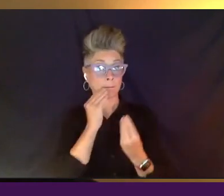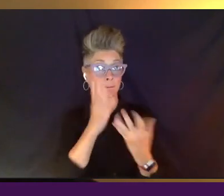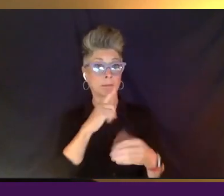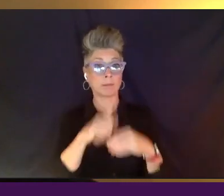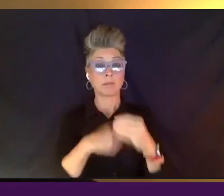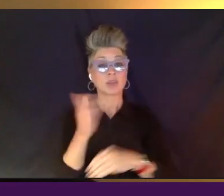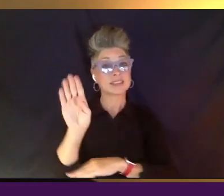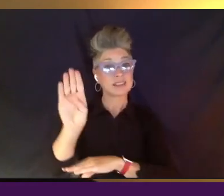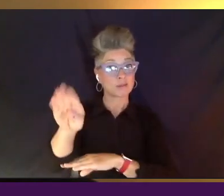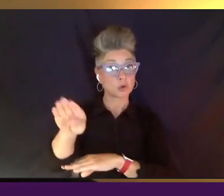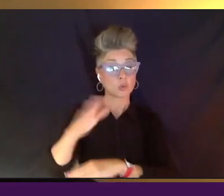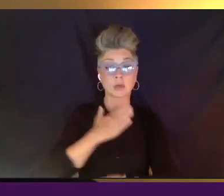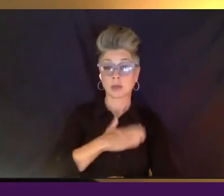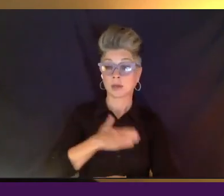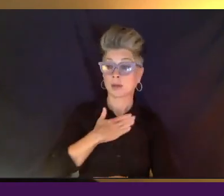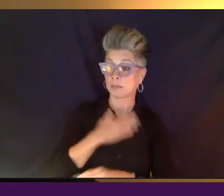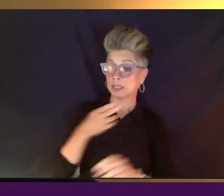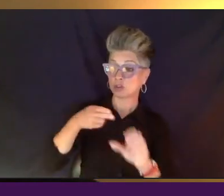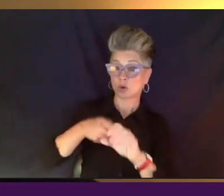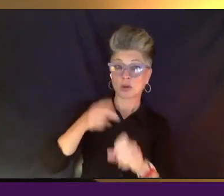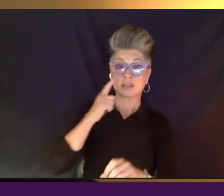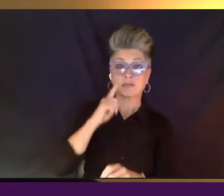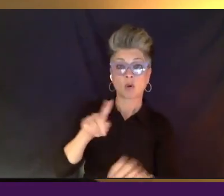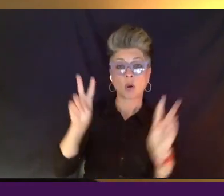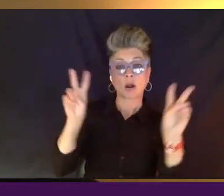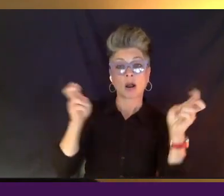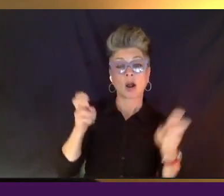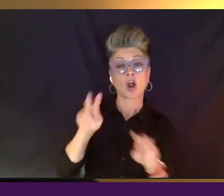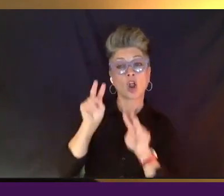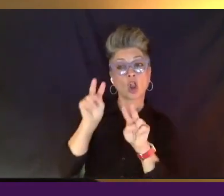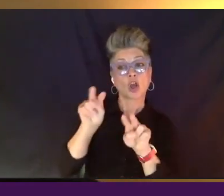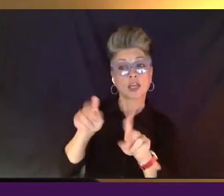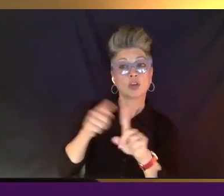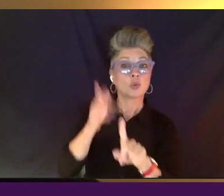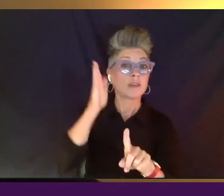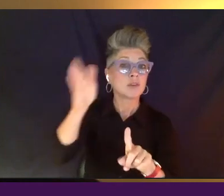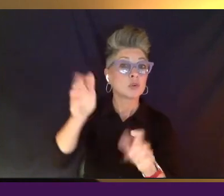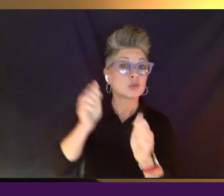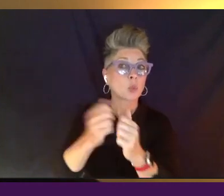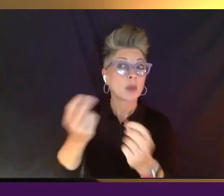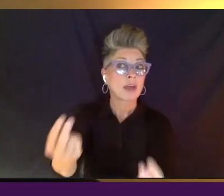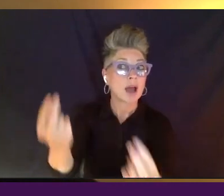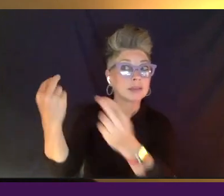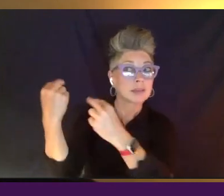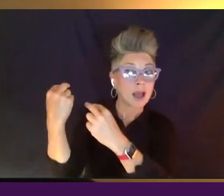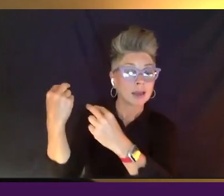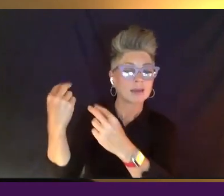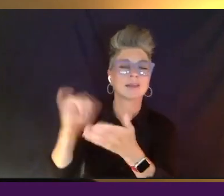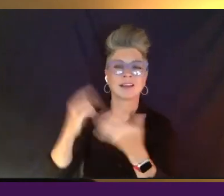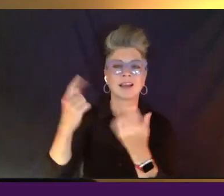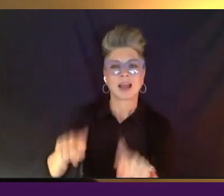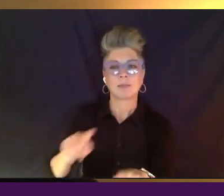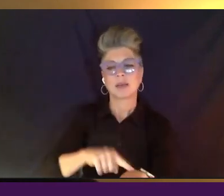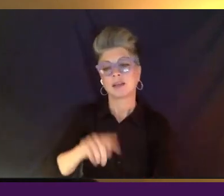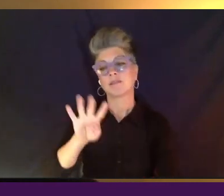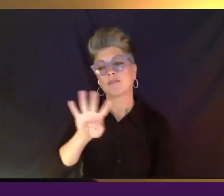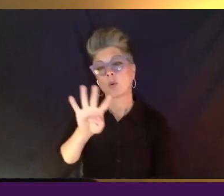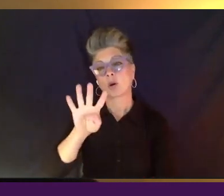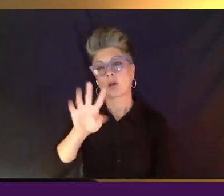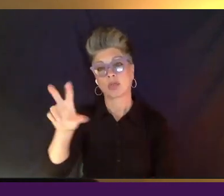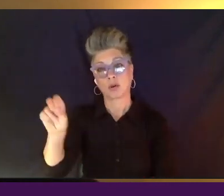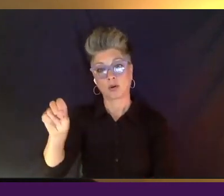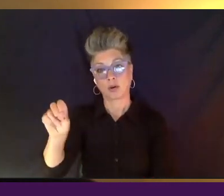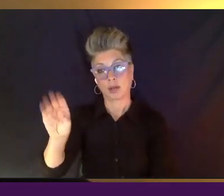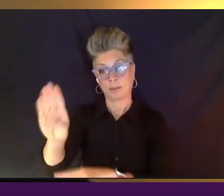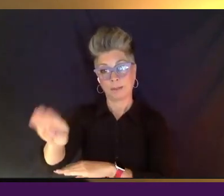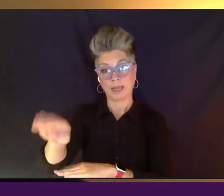Please join us for Looking to the Future with Hindsight, which is happening at 4.30 PM Eastern. That's another great collaboration